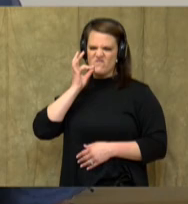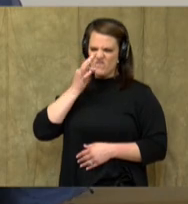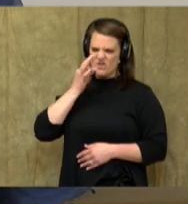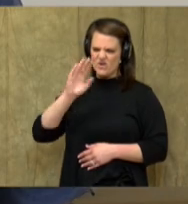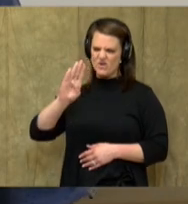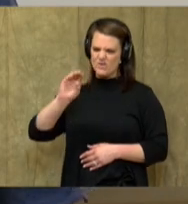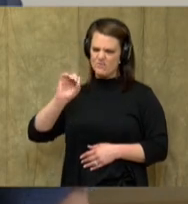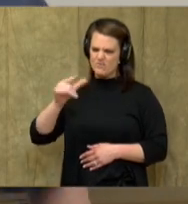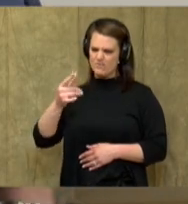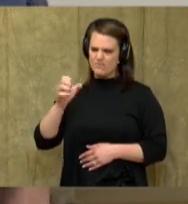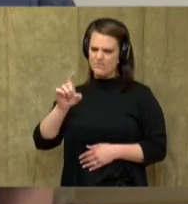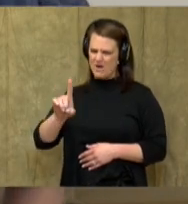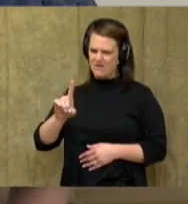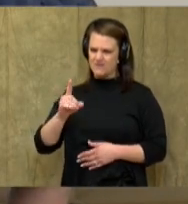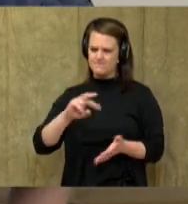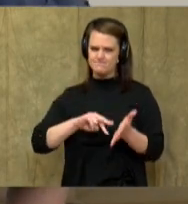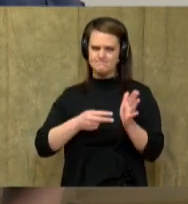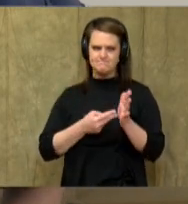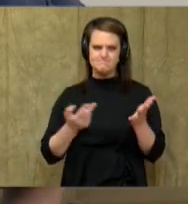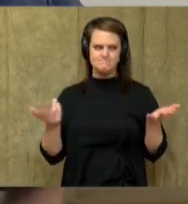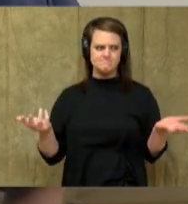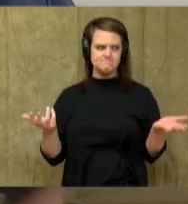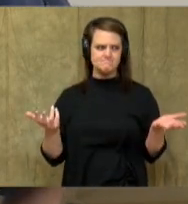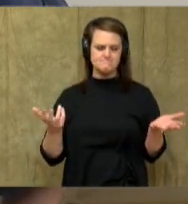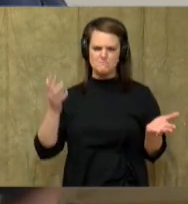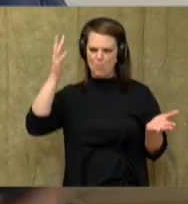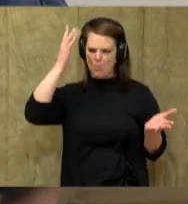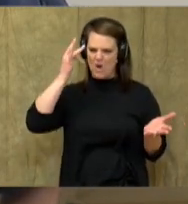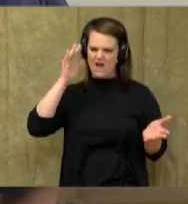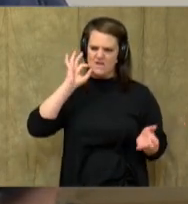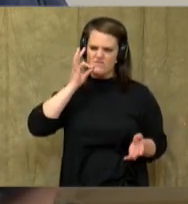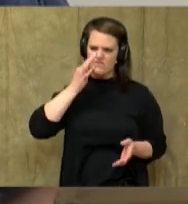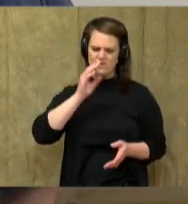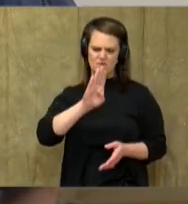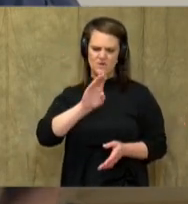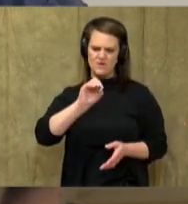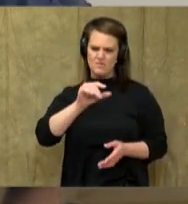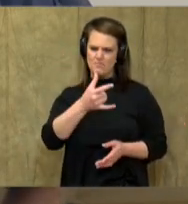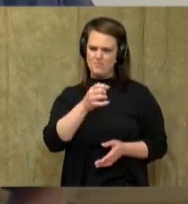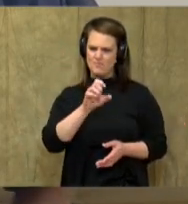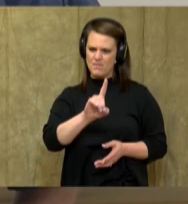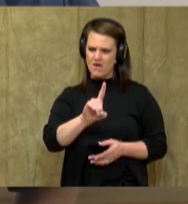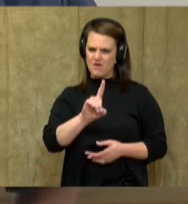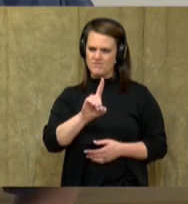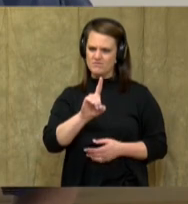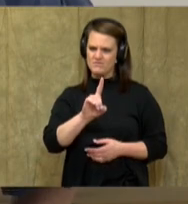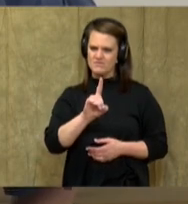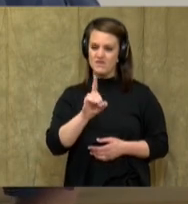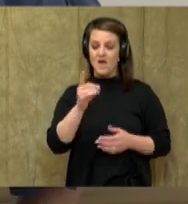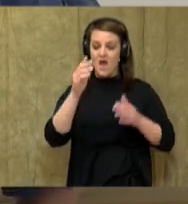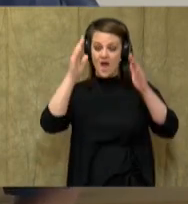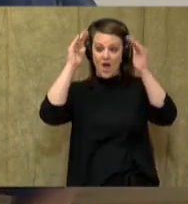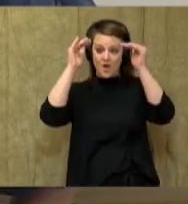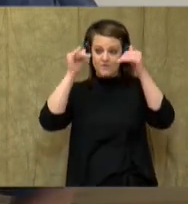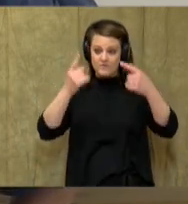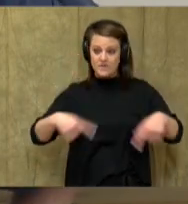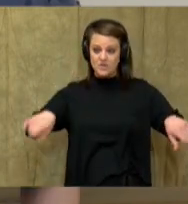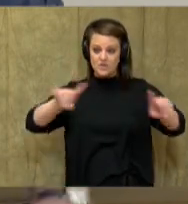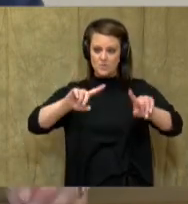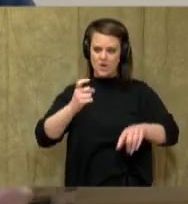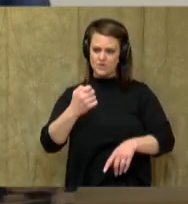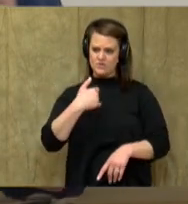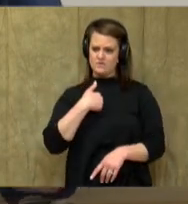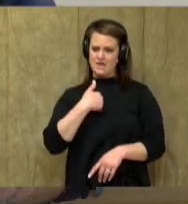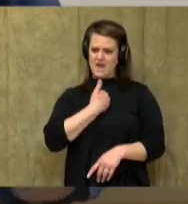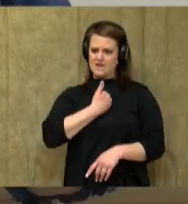bog, hmm, I wonder why this fruit's in a bog. Hopefully, you're asking your own questions.